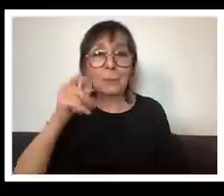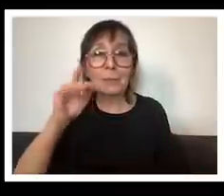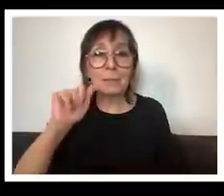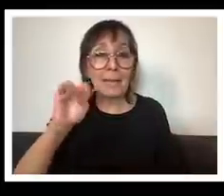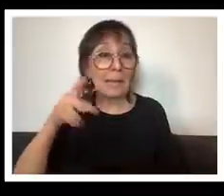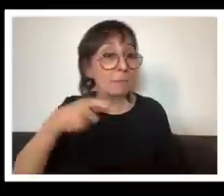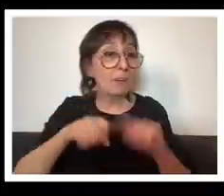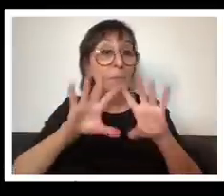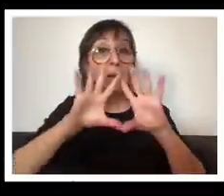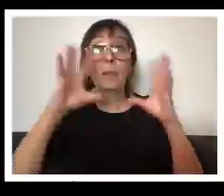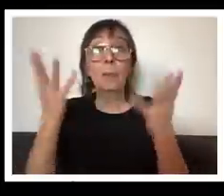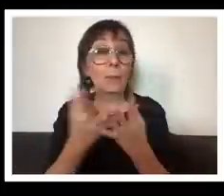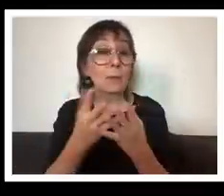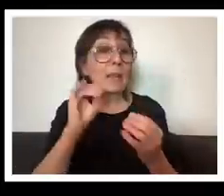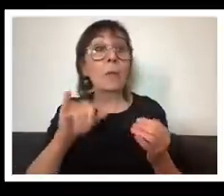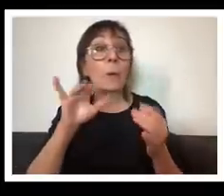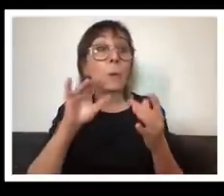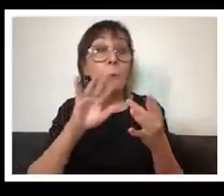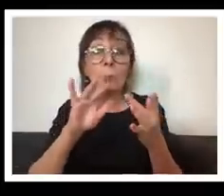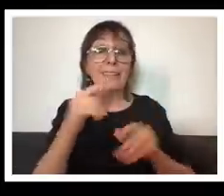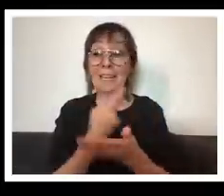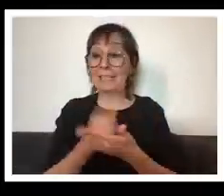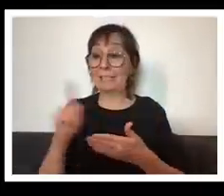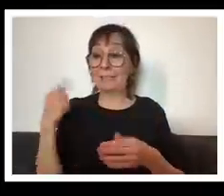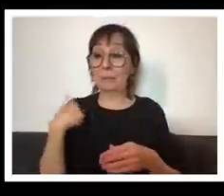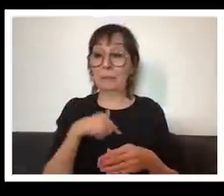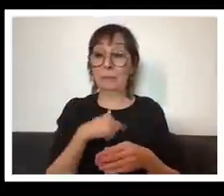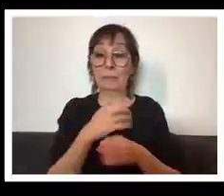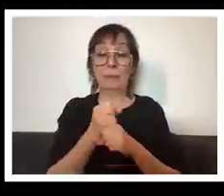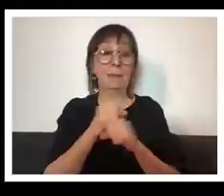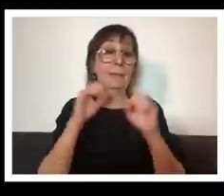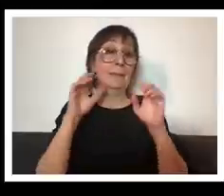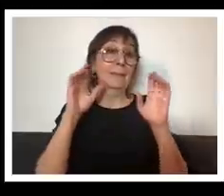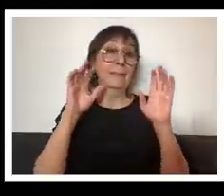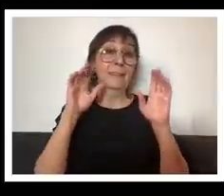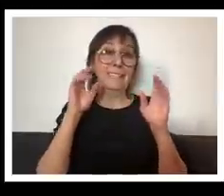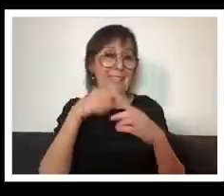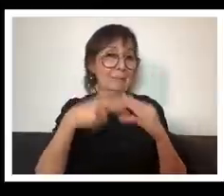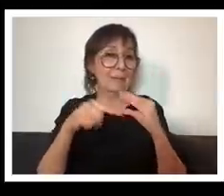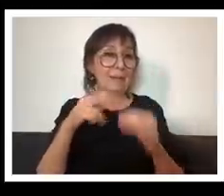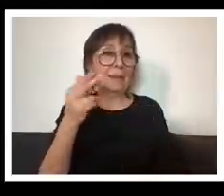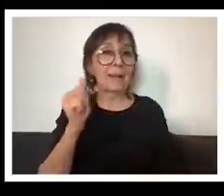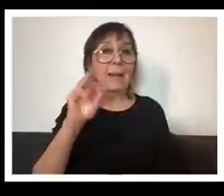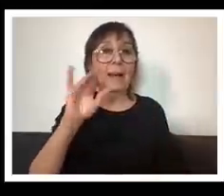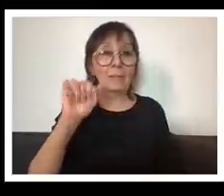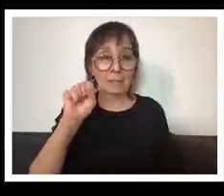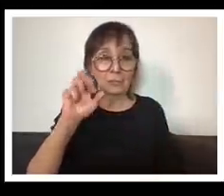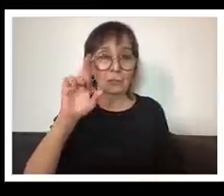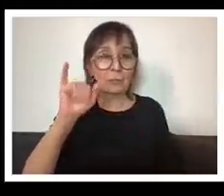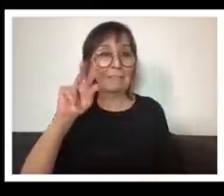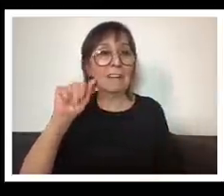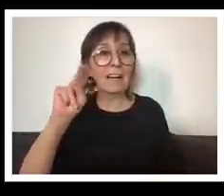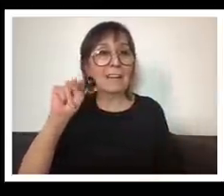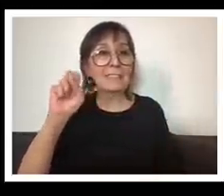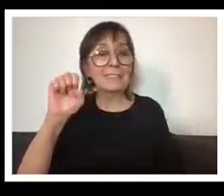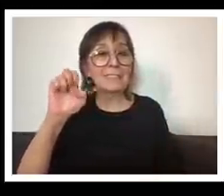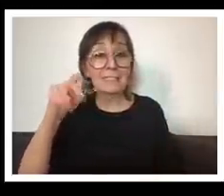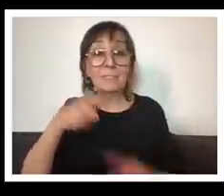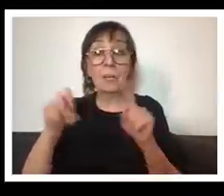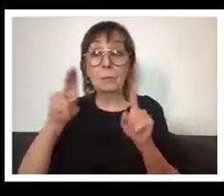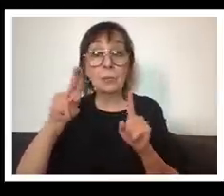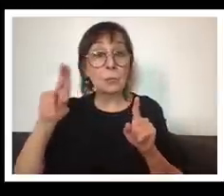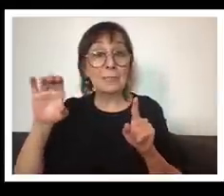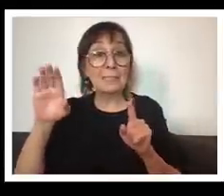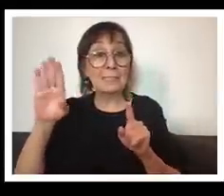are ongoing and we just got an email last week from this wonderful young activist hari srinivasan at uc berkeley and he said